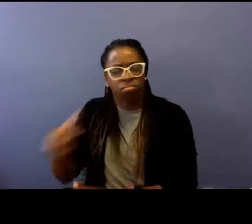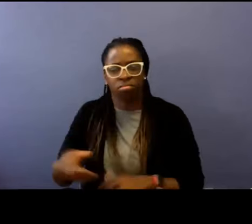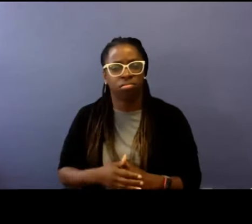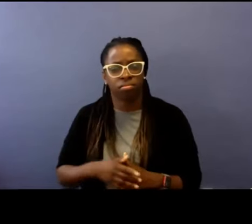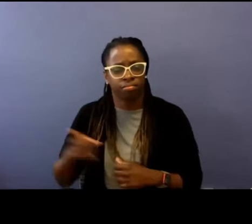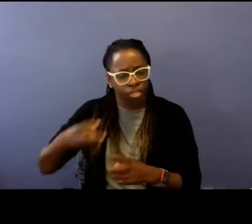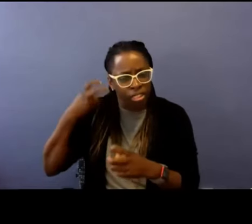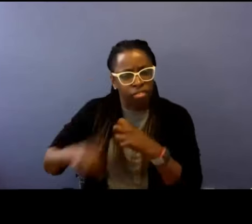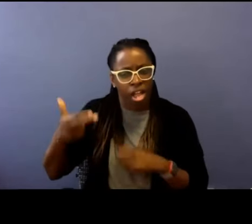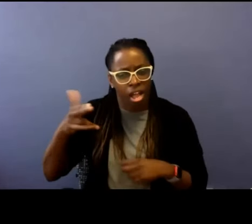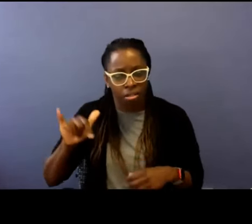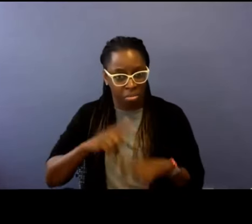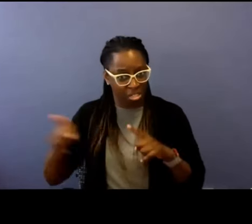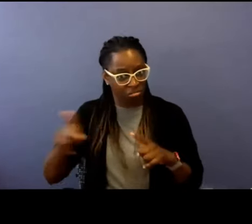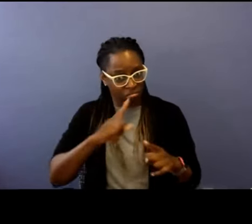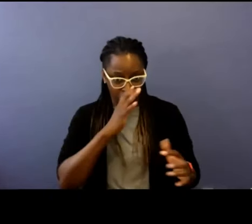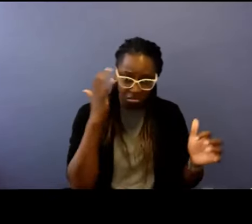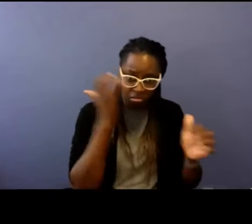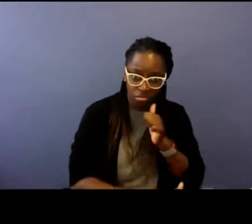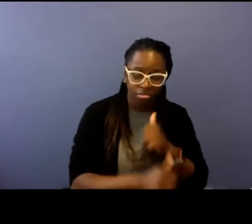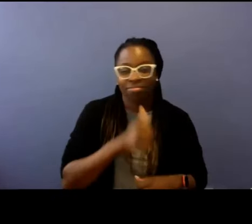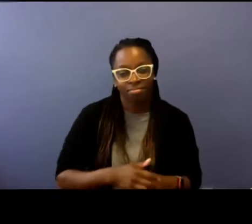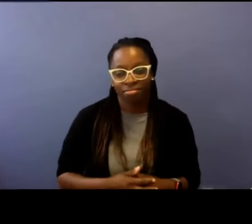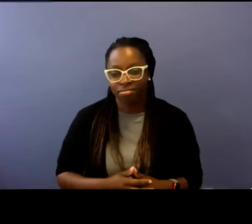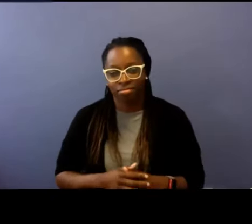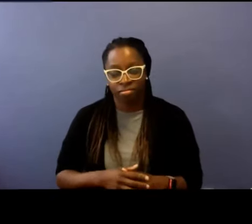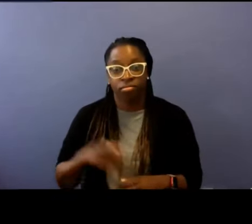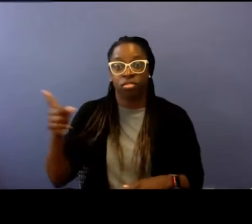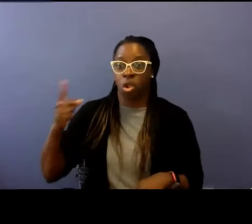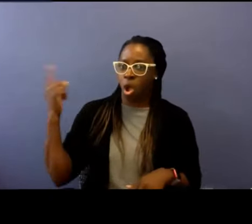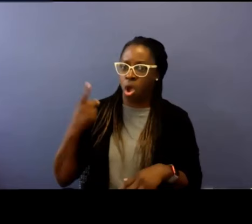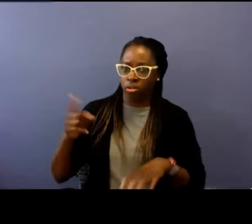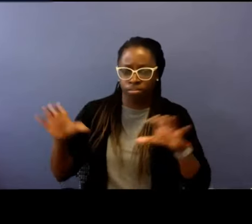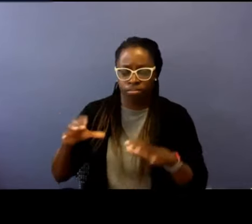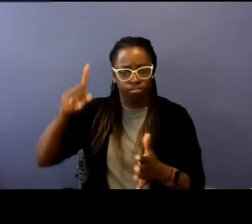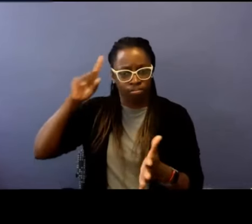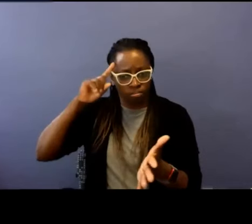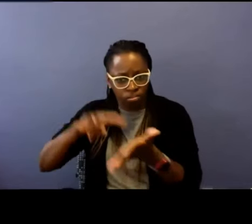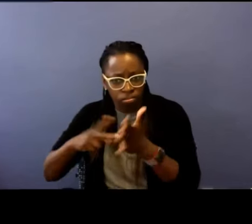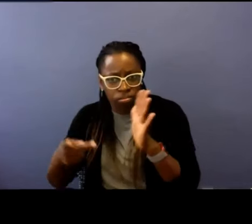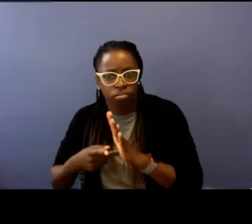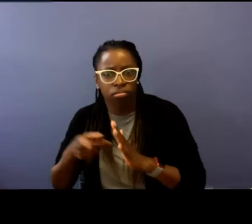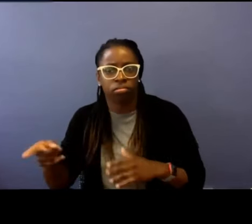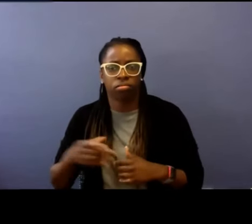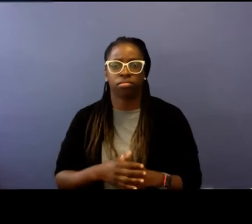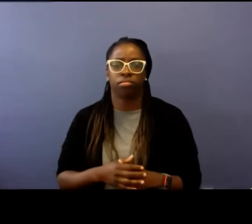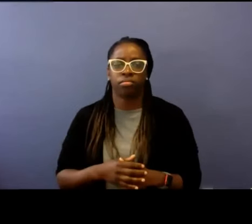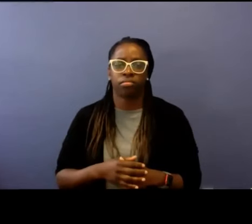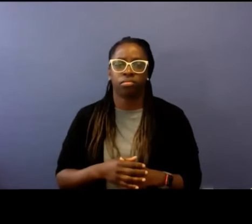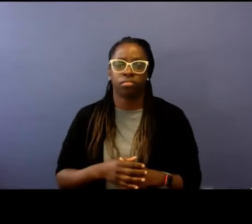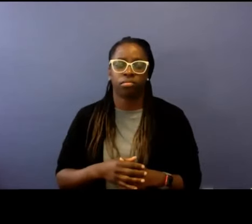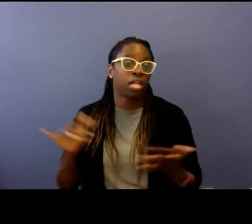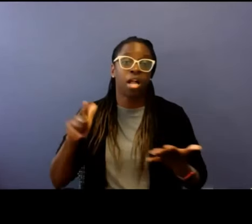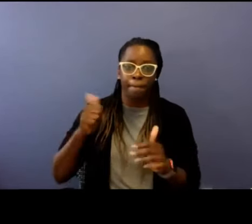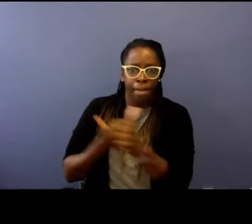was he wasn't alone. He was a tough guy, but he was never cool. He always did things with intention and